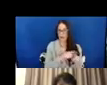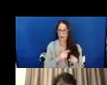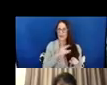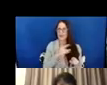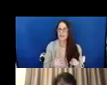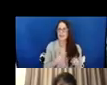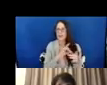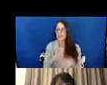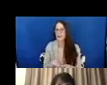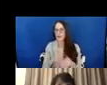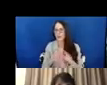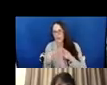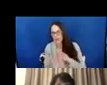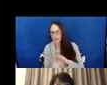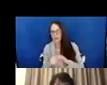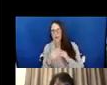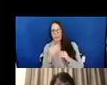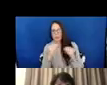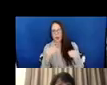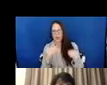and constant struggles for survival.